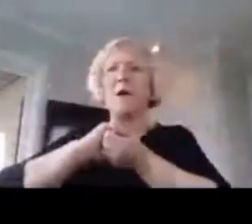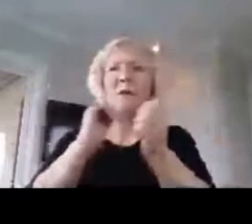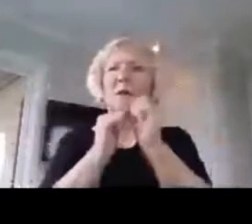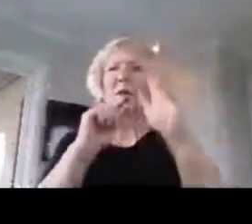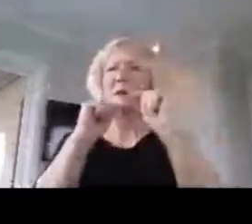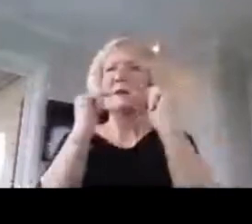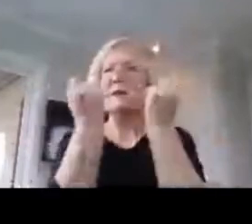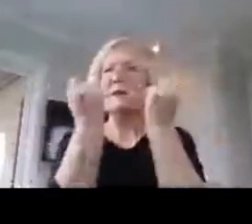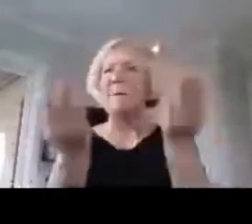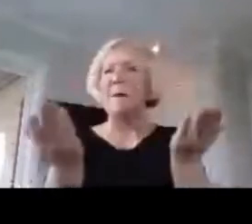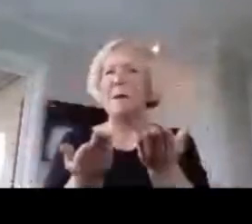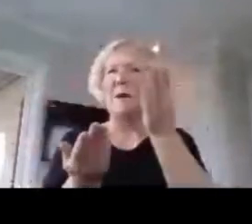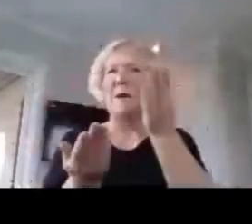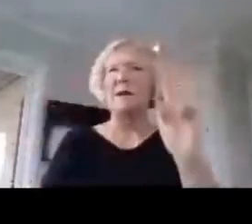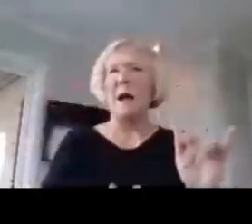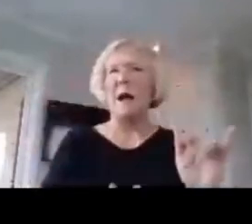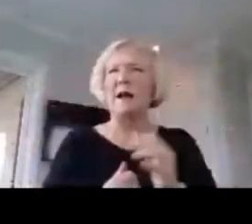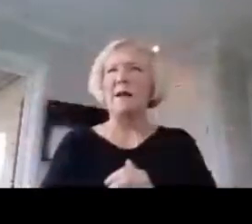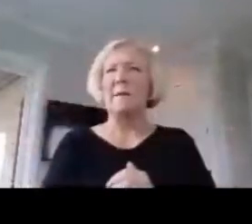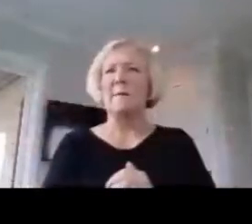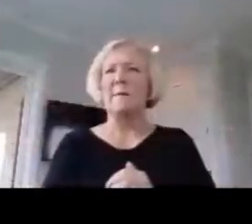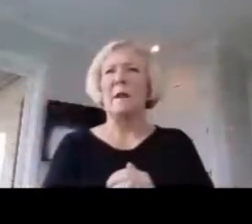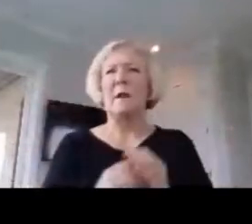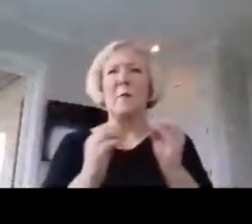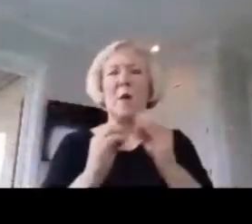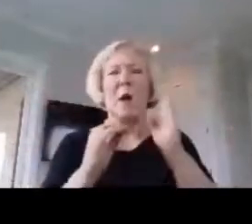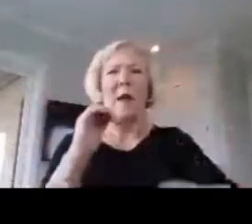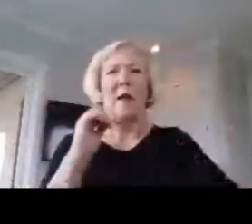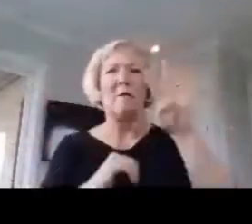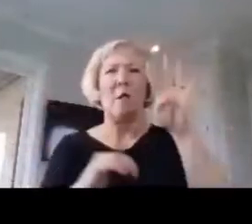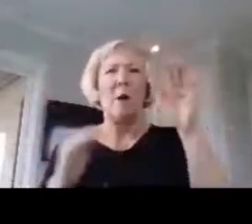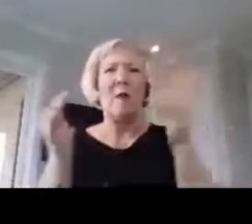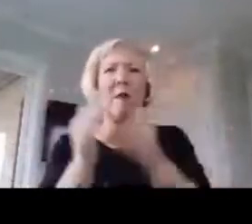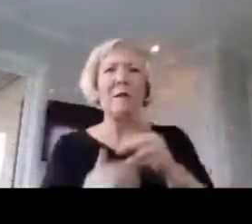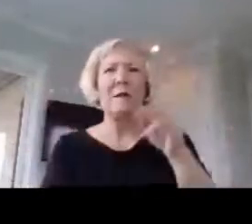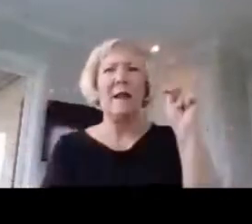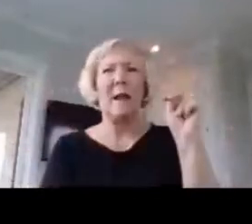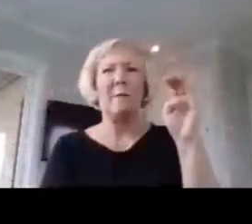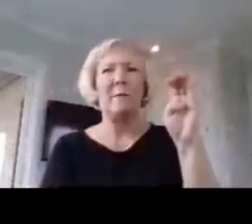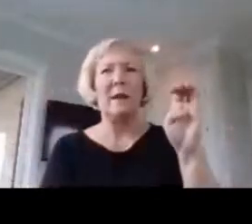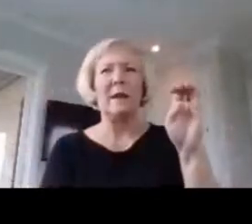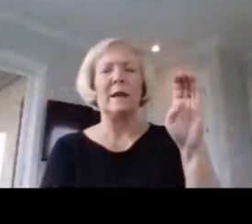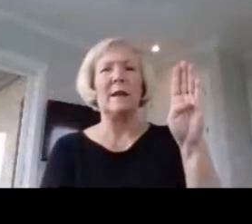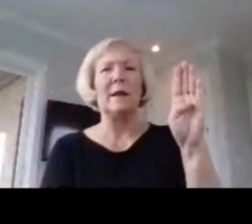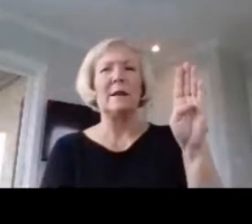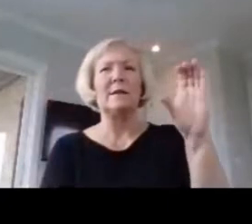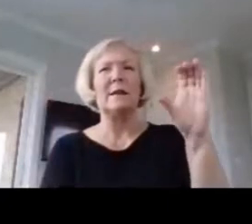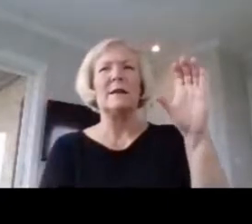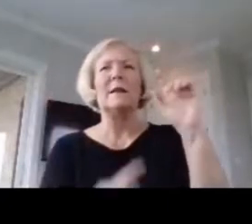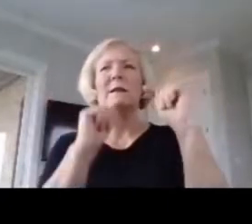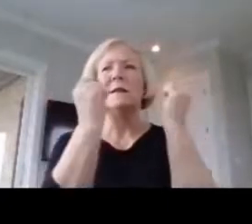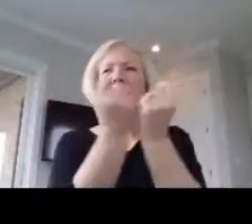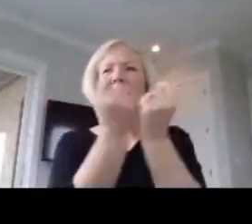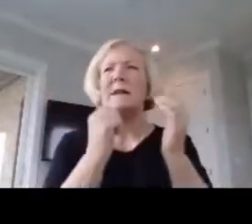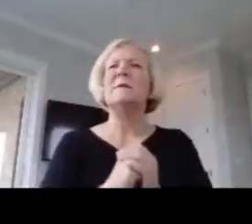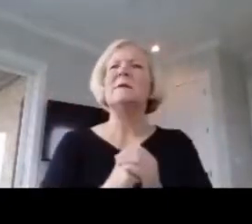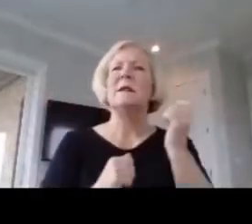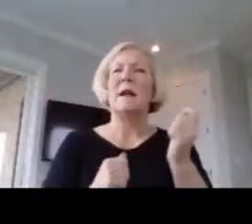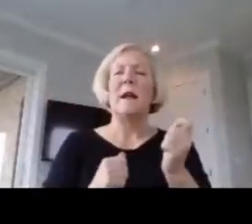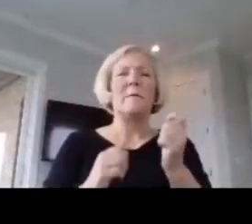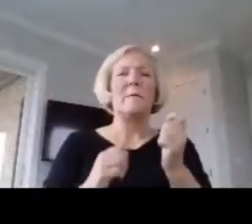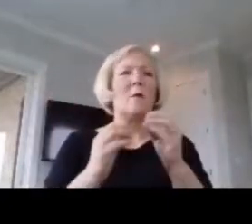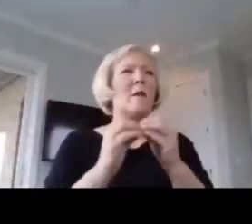in Kentucky. There are more than 4,000 MBCTs and more than 600 teachers currently pursuing